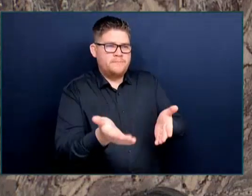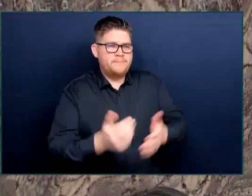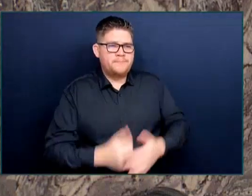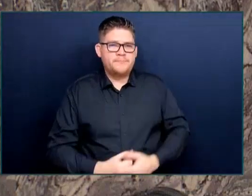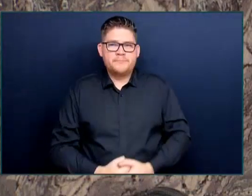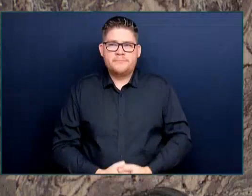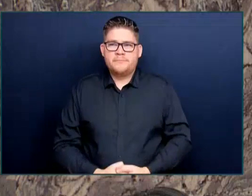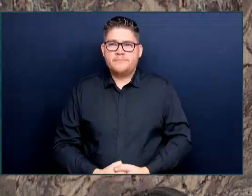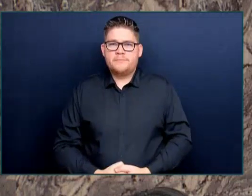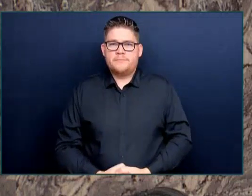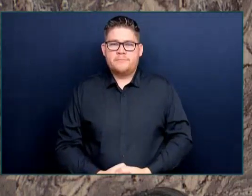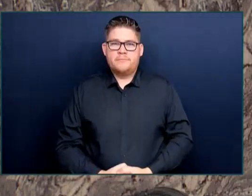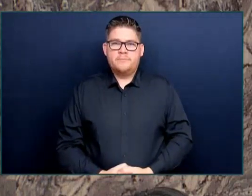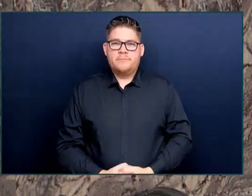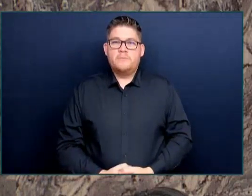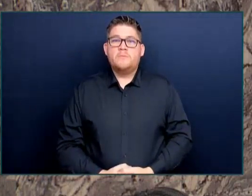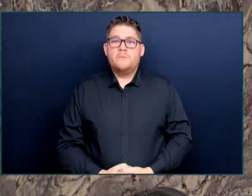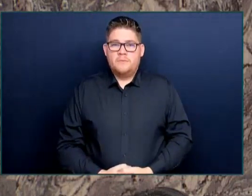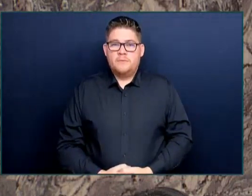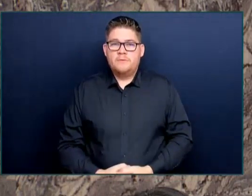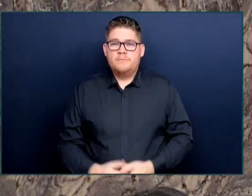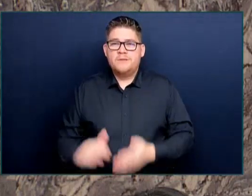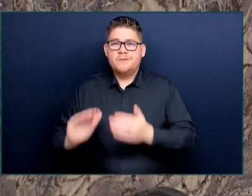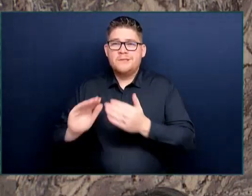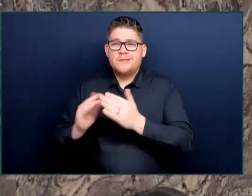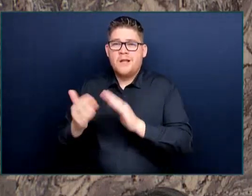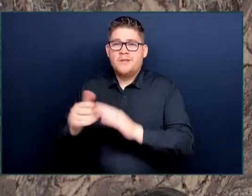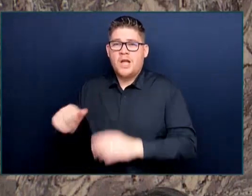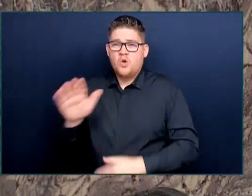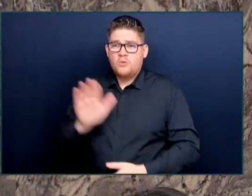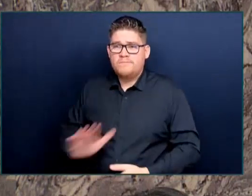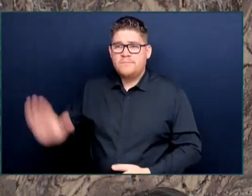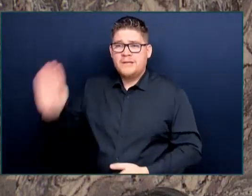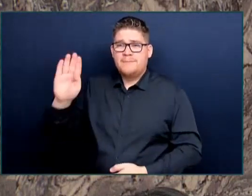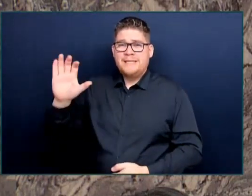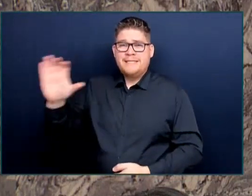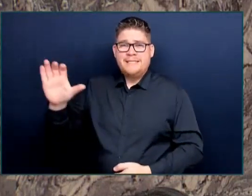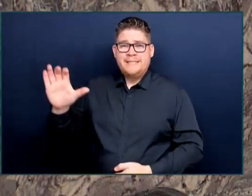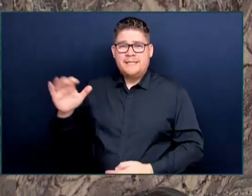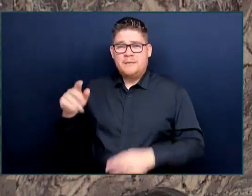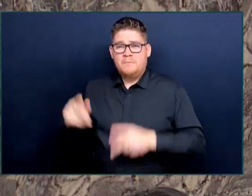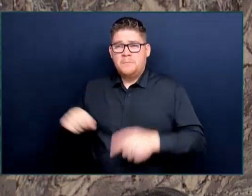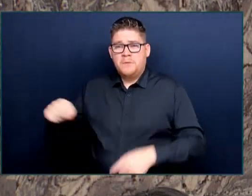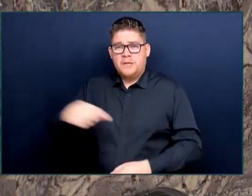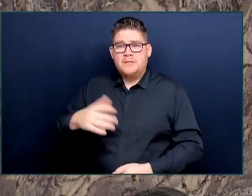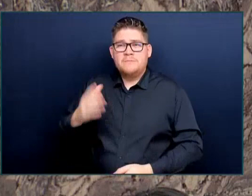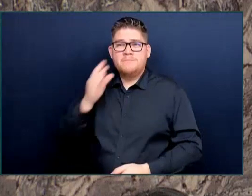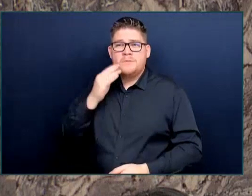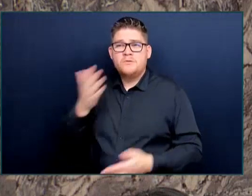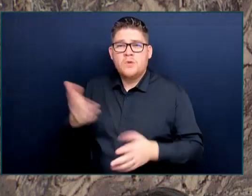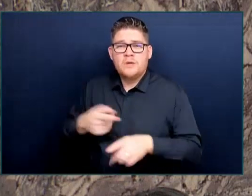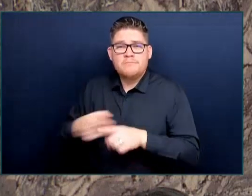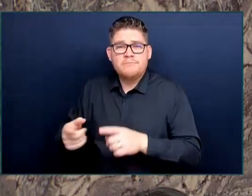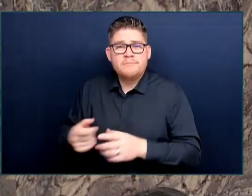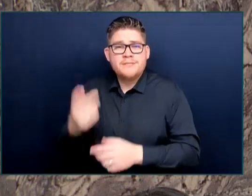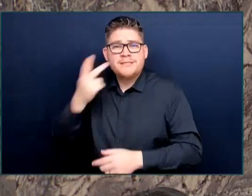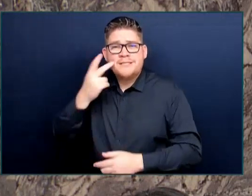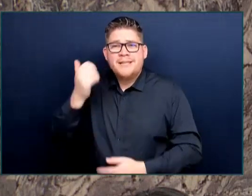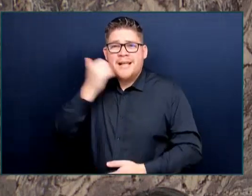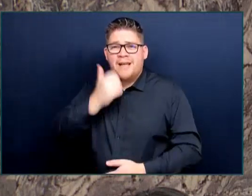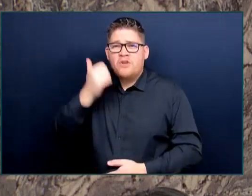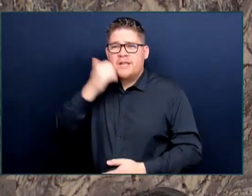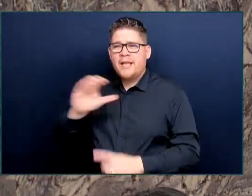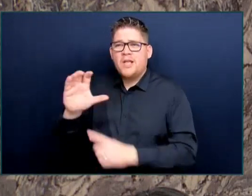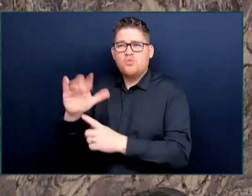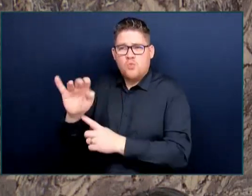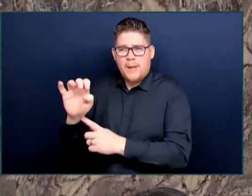reality of crime and social chaos. This past week in Victoria alone, multiple storefronts had their windows